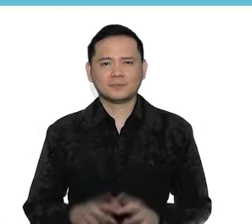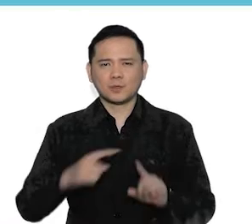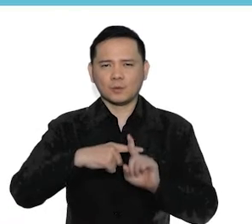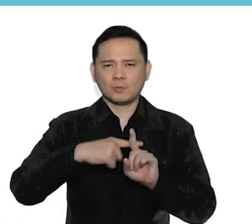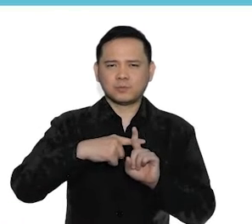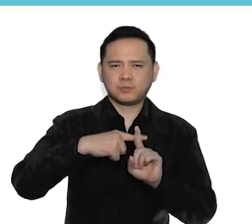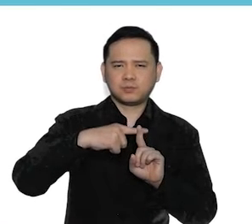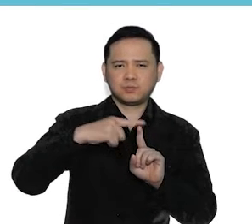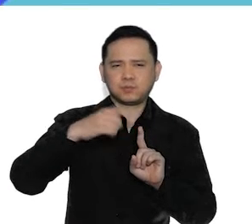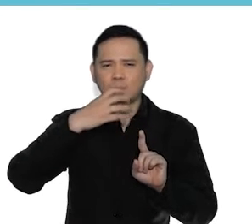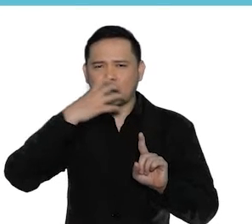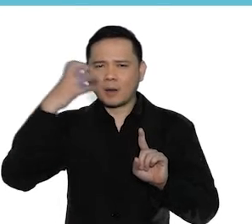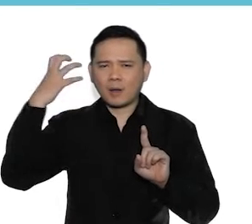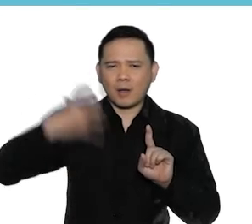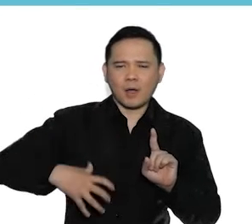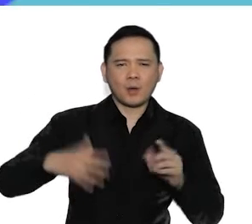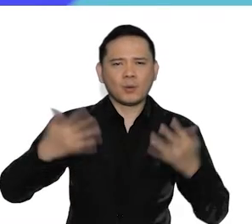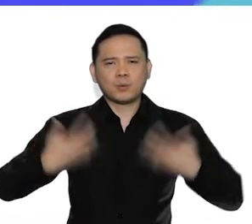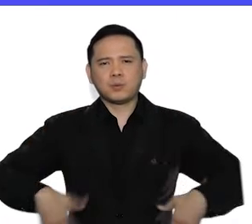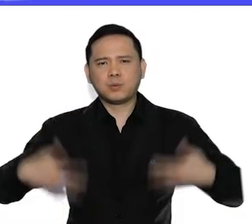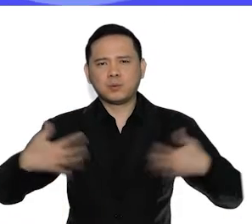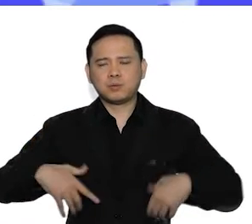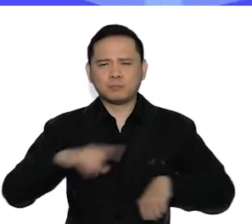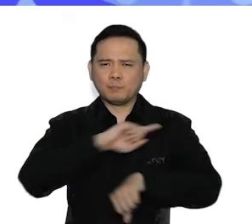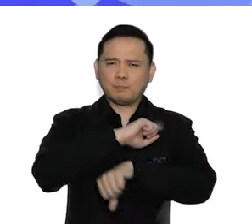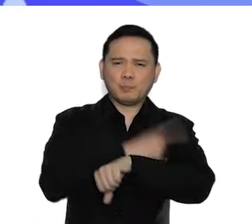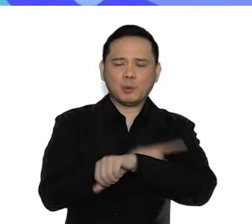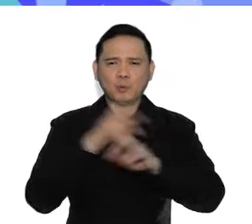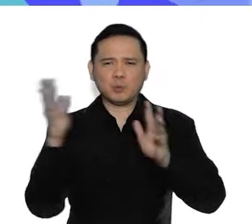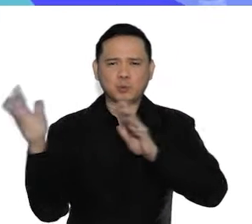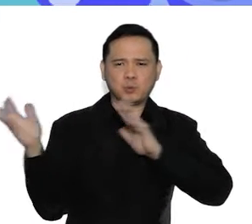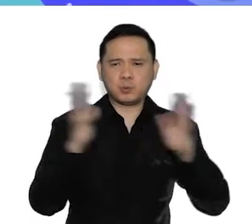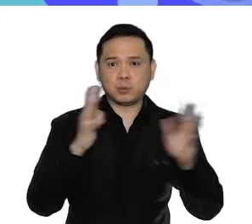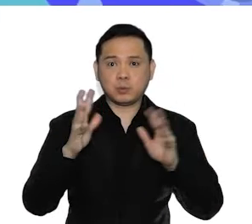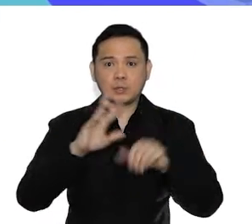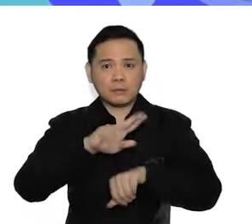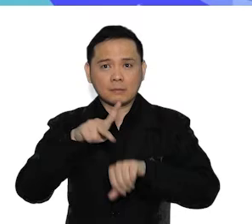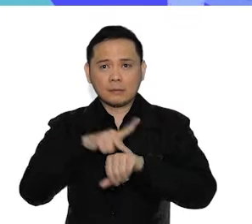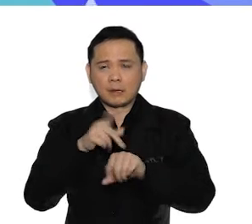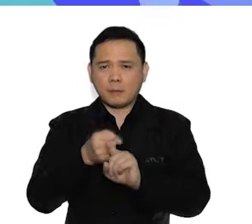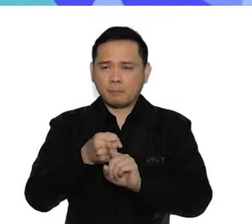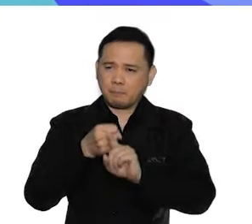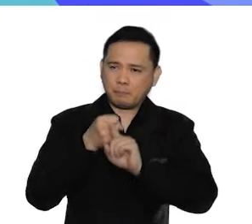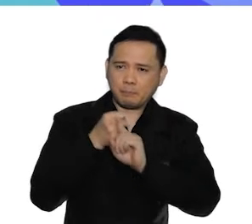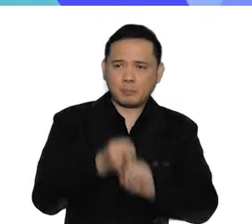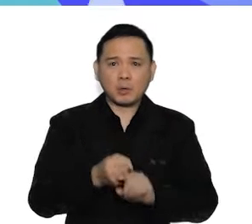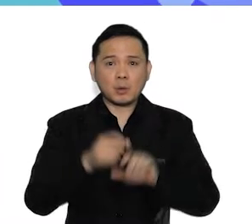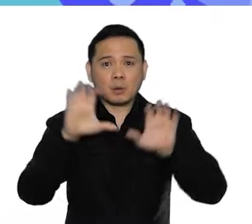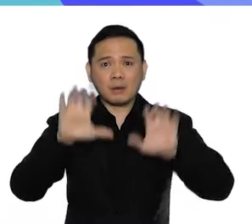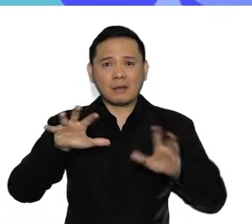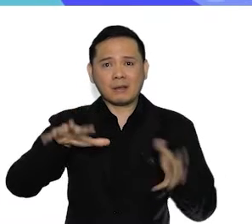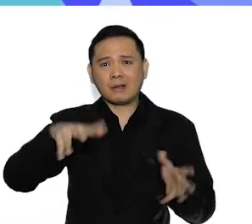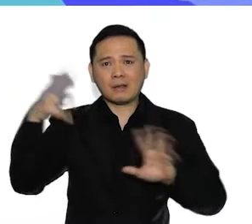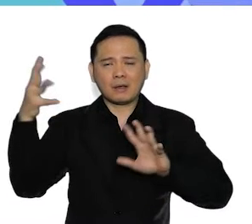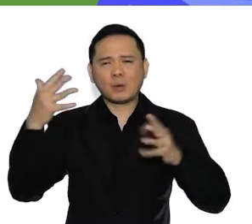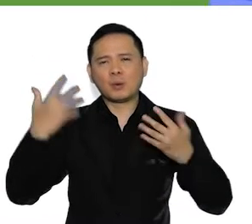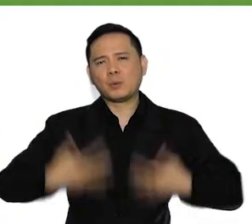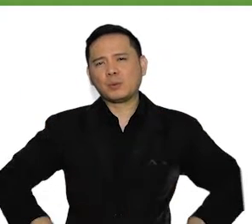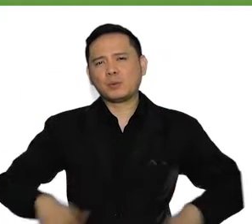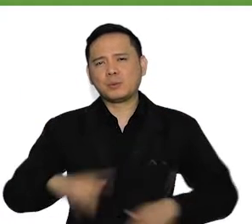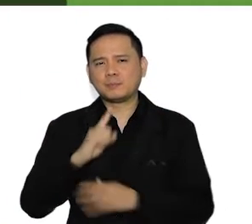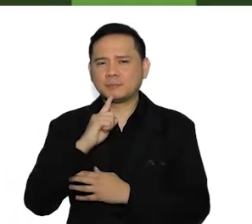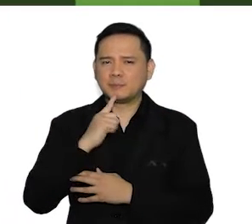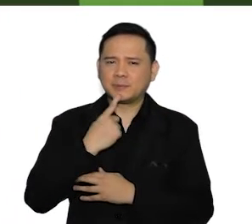From rising temperatures to strong typhoons, we are vulnerable to the serious impacts of climate change. Our